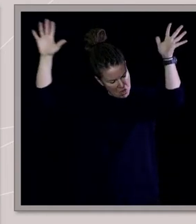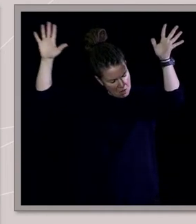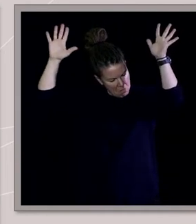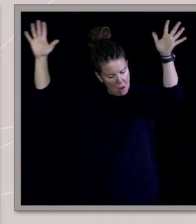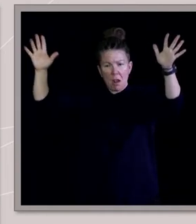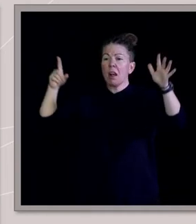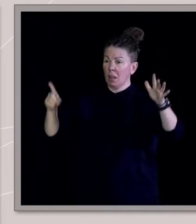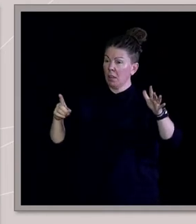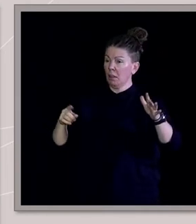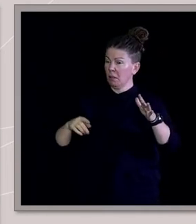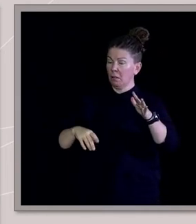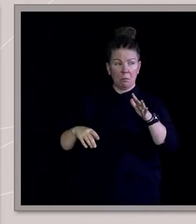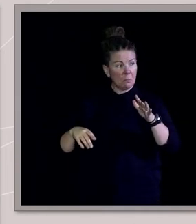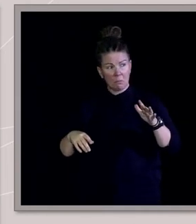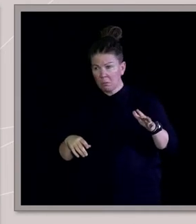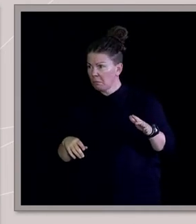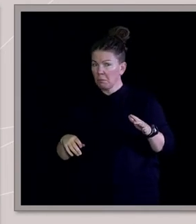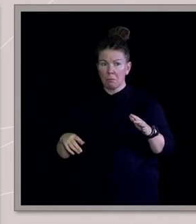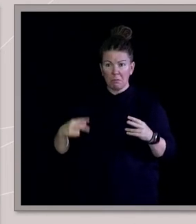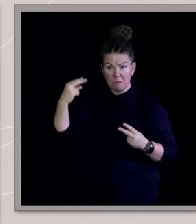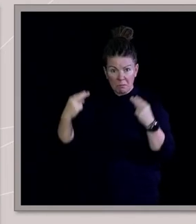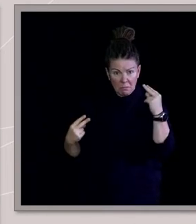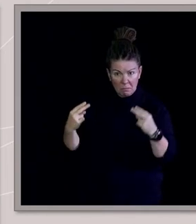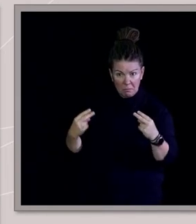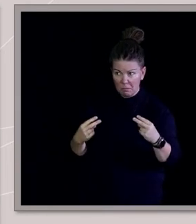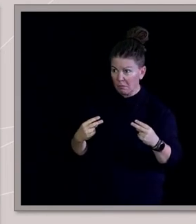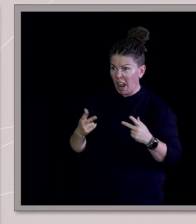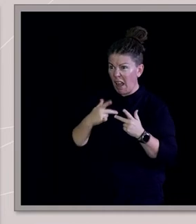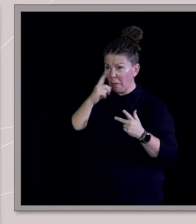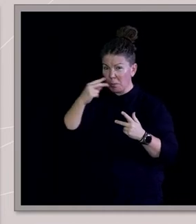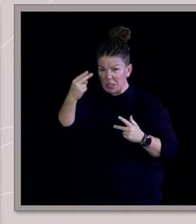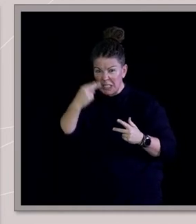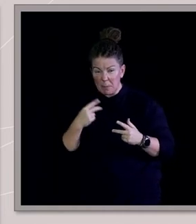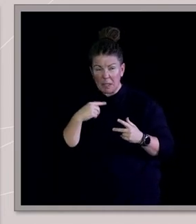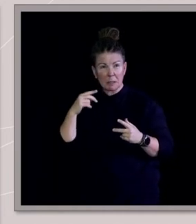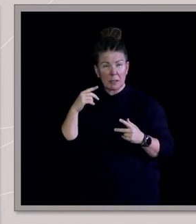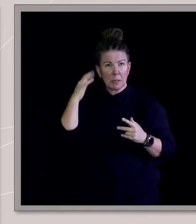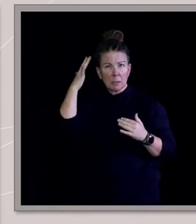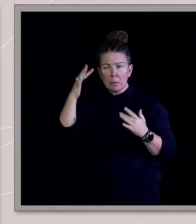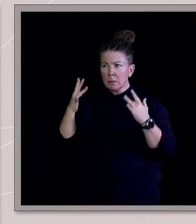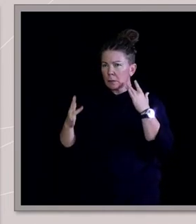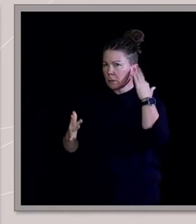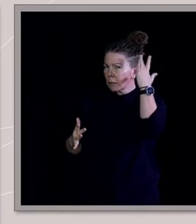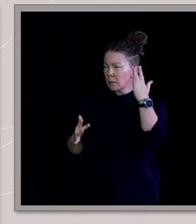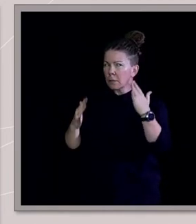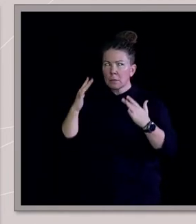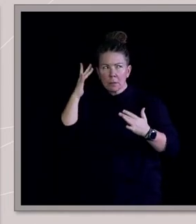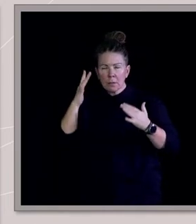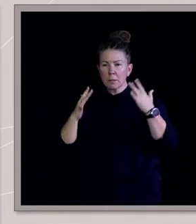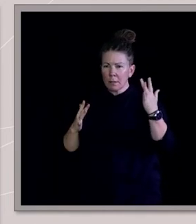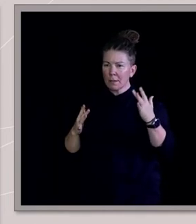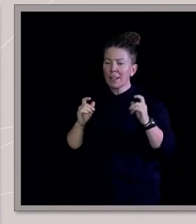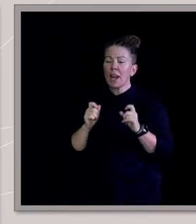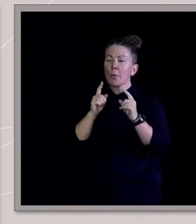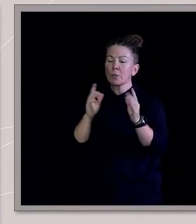And I was like, I wonder if anyone's going to see me from my old church here. You know, I had all this kind of like double thinking going on. And I eventually went to this smaller